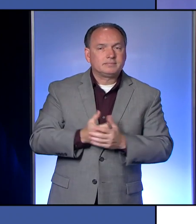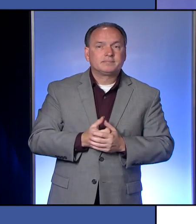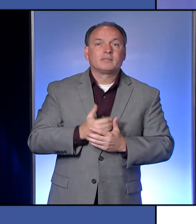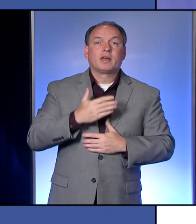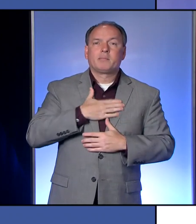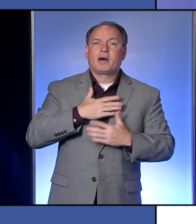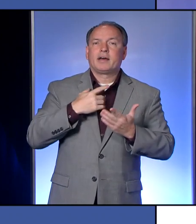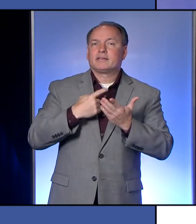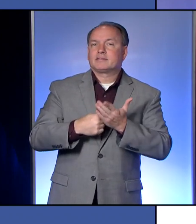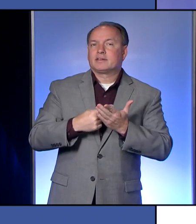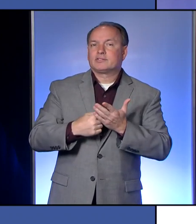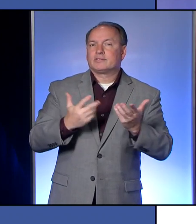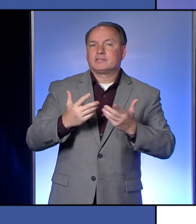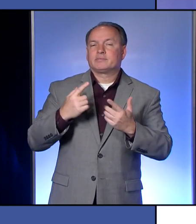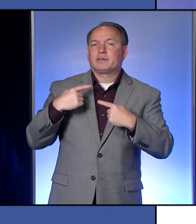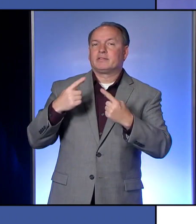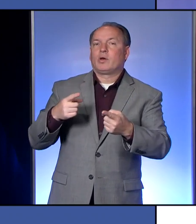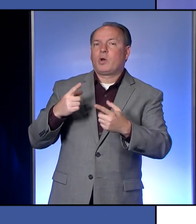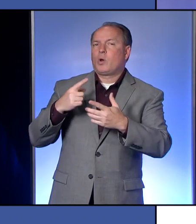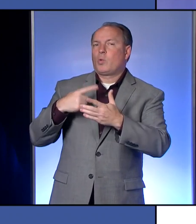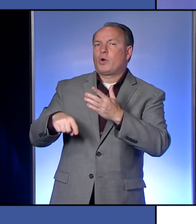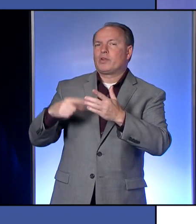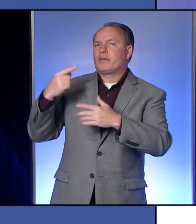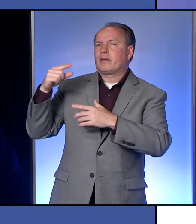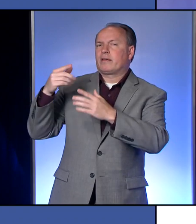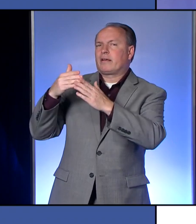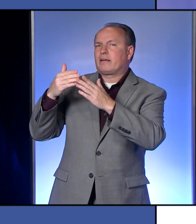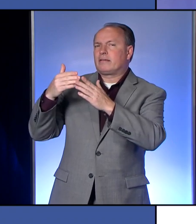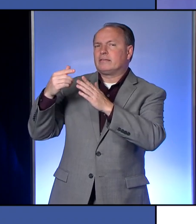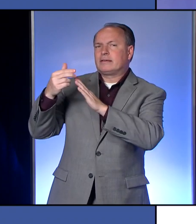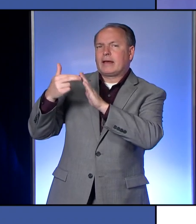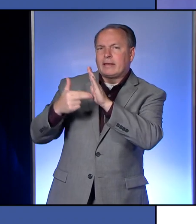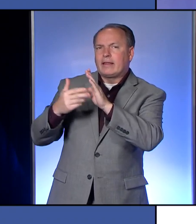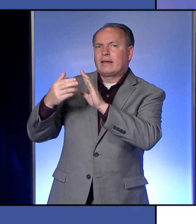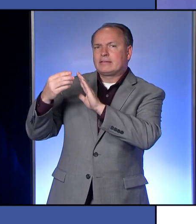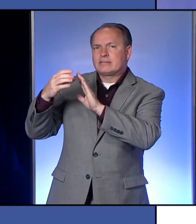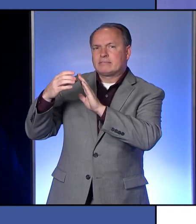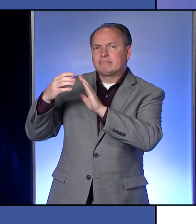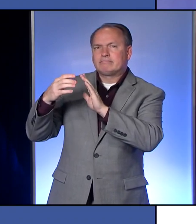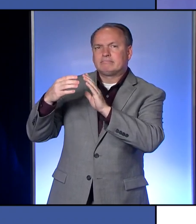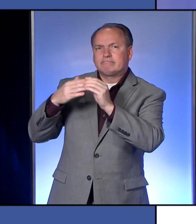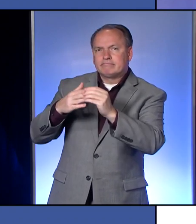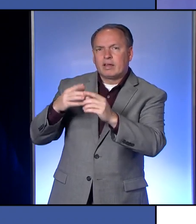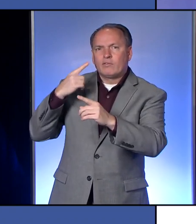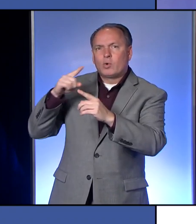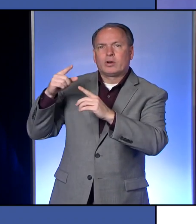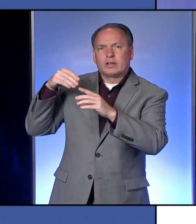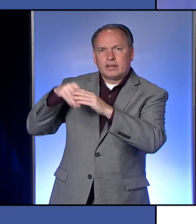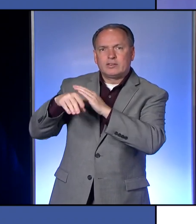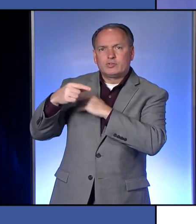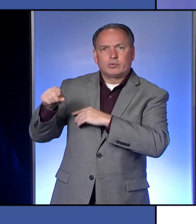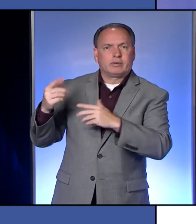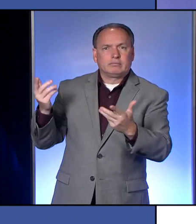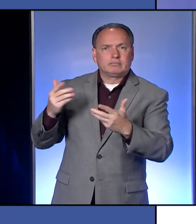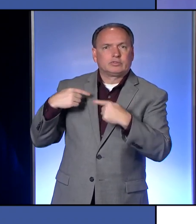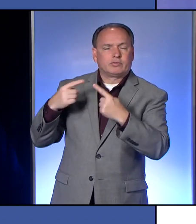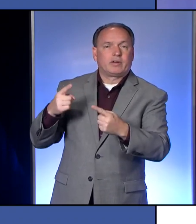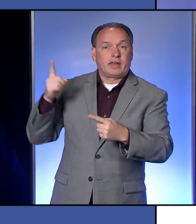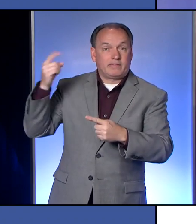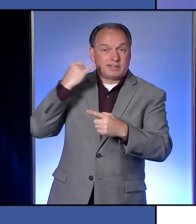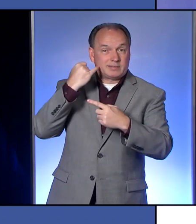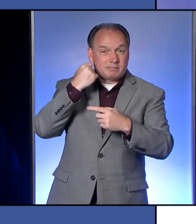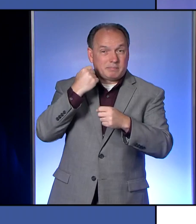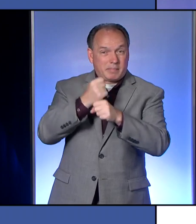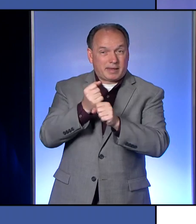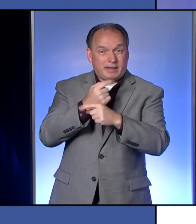discussion has been, you know, what are the guidelines for going into green? What is the what are the parameters for going into green? And if he's making an